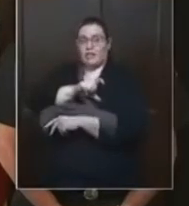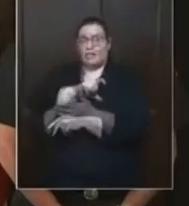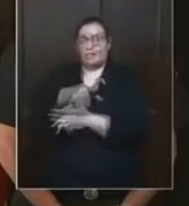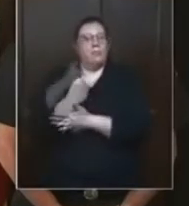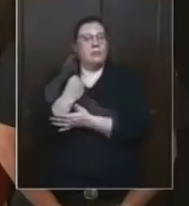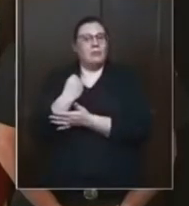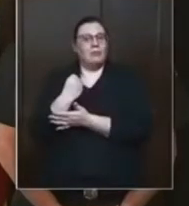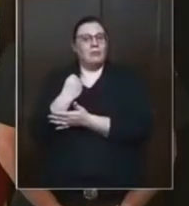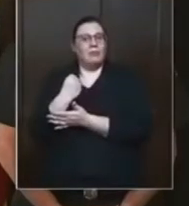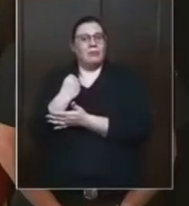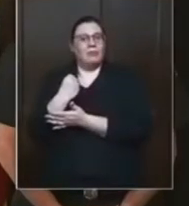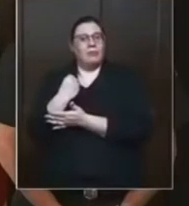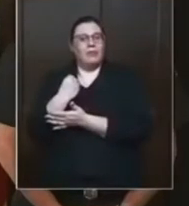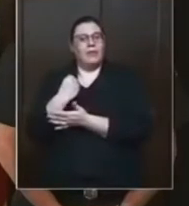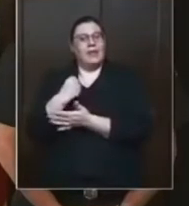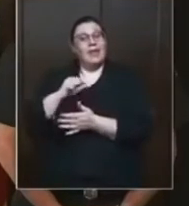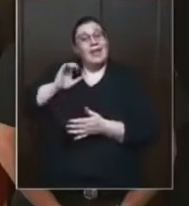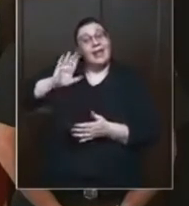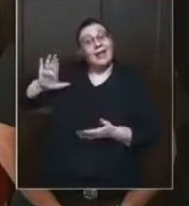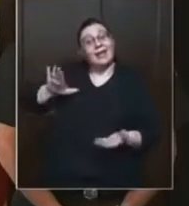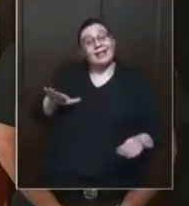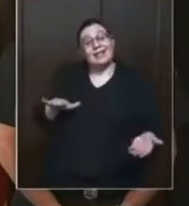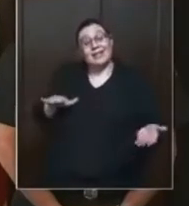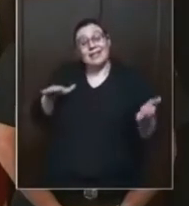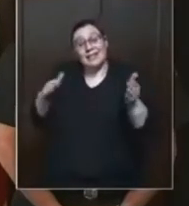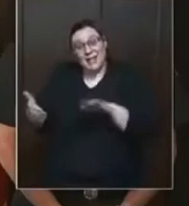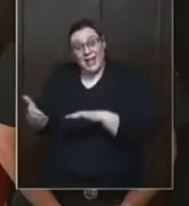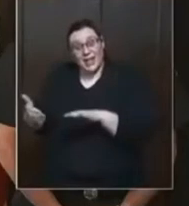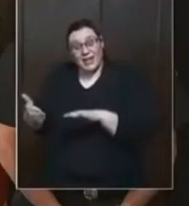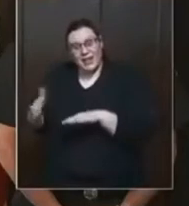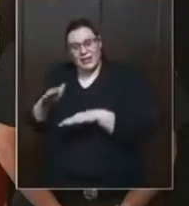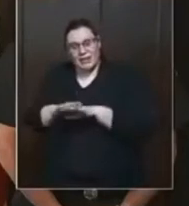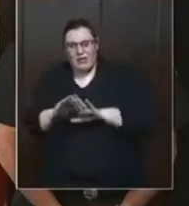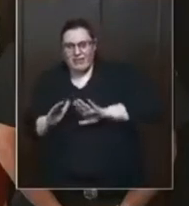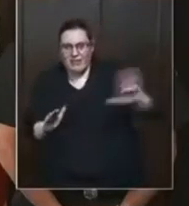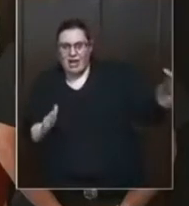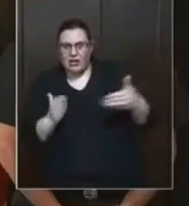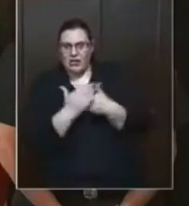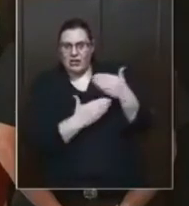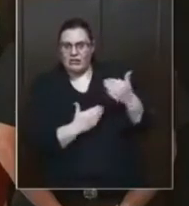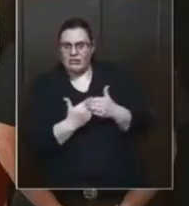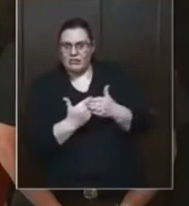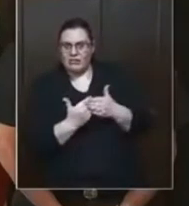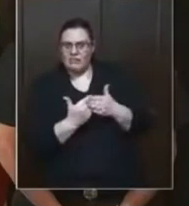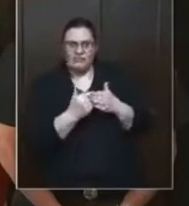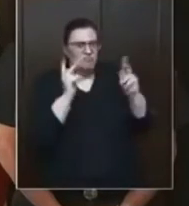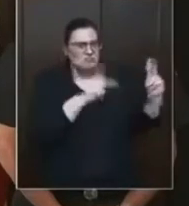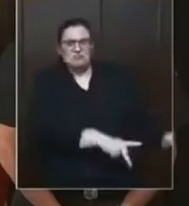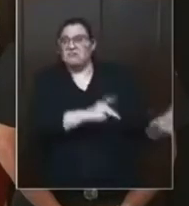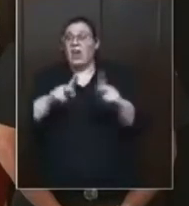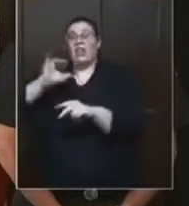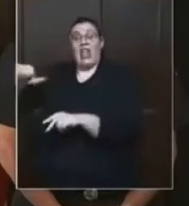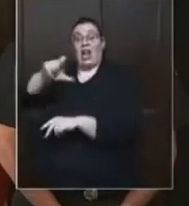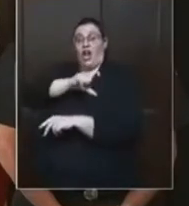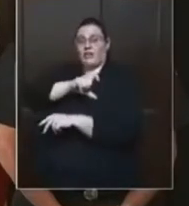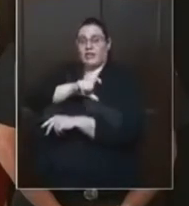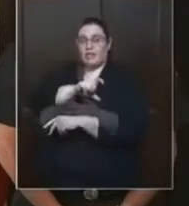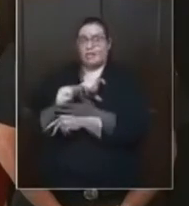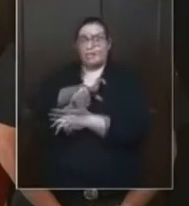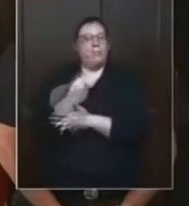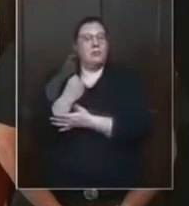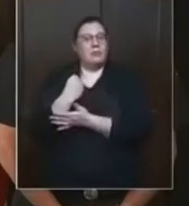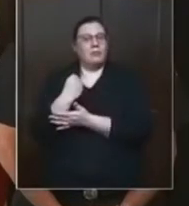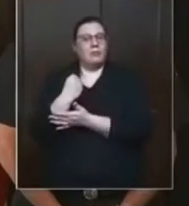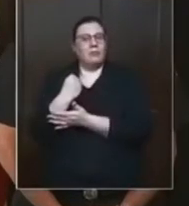Your sins have reached unto heaven, to the most high. And very, very soon, you're about to get destroyed. Everything